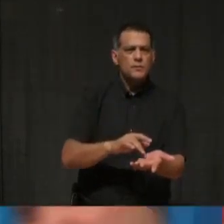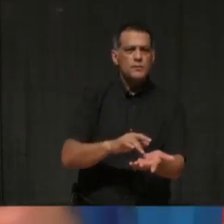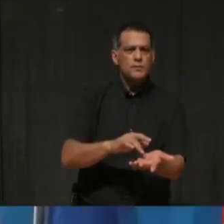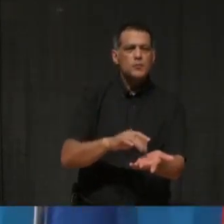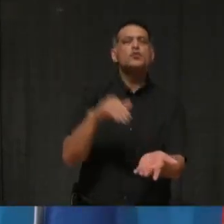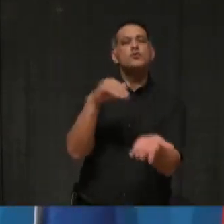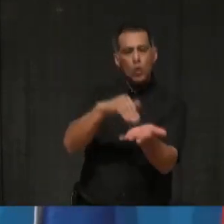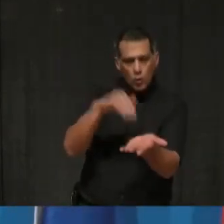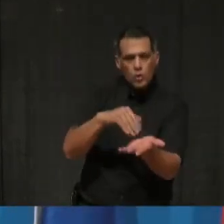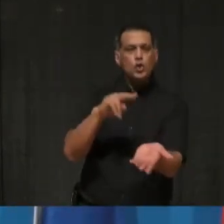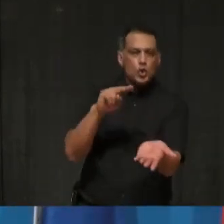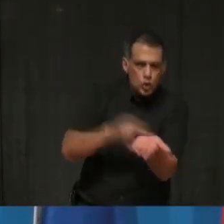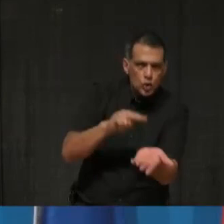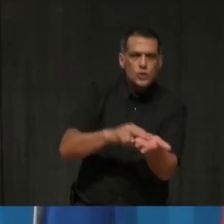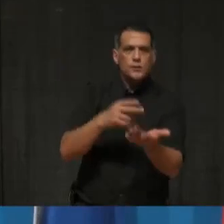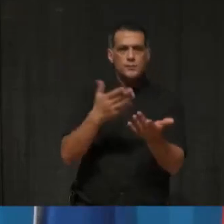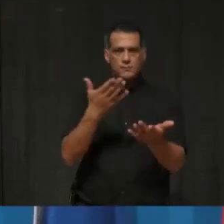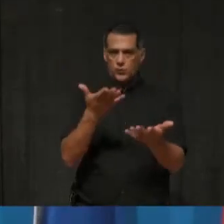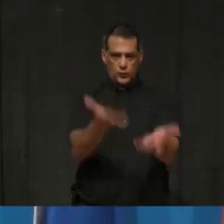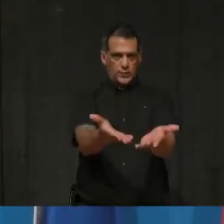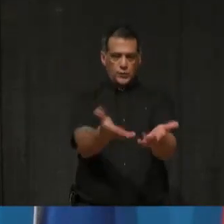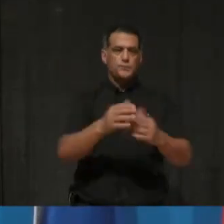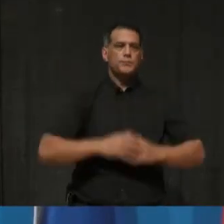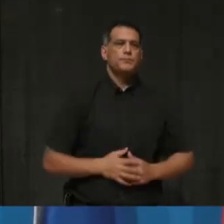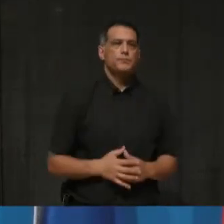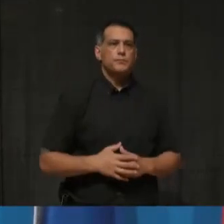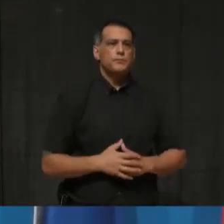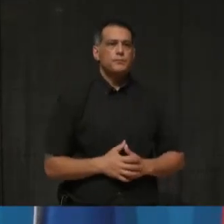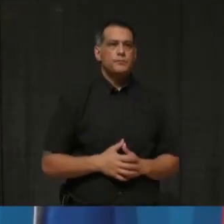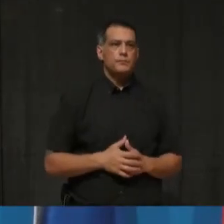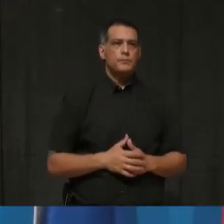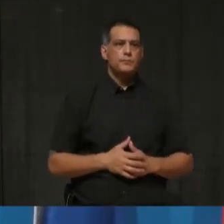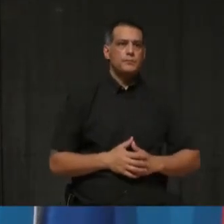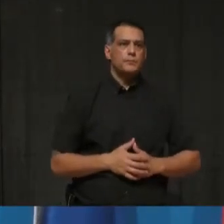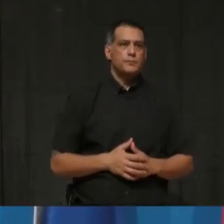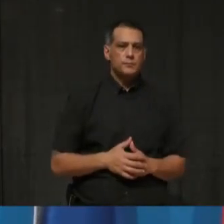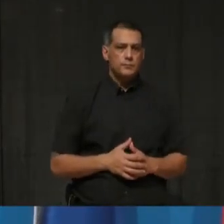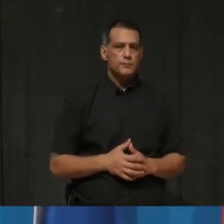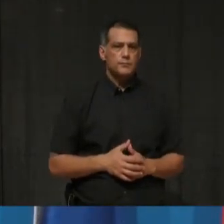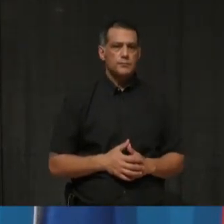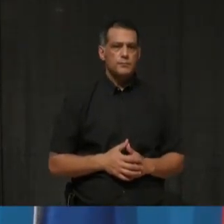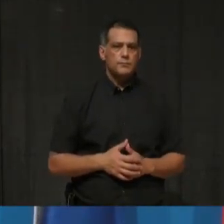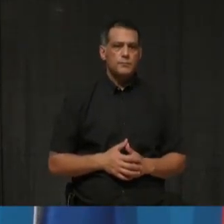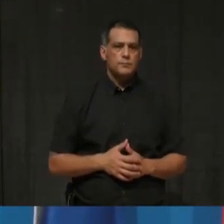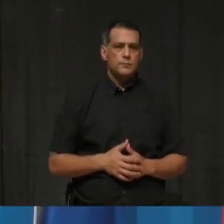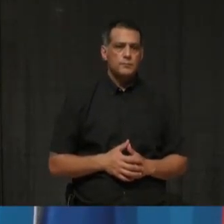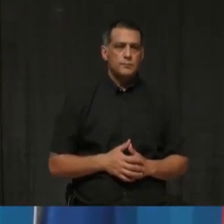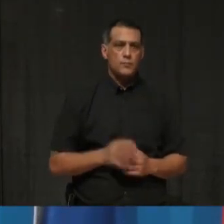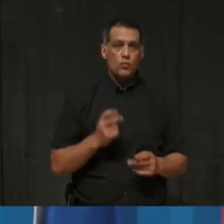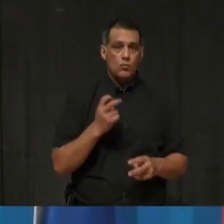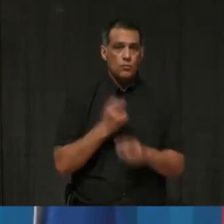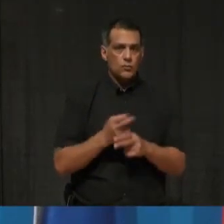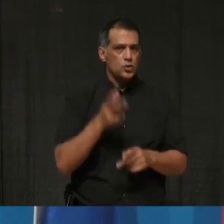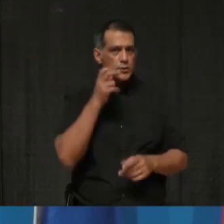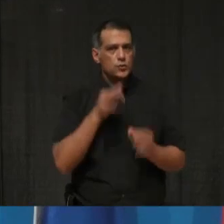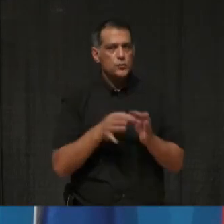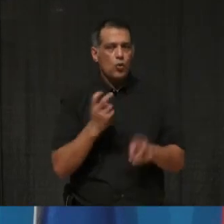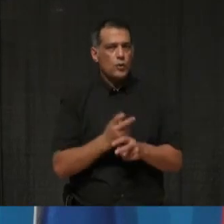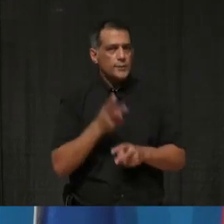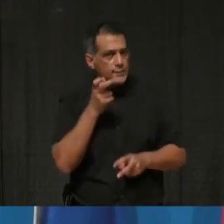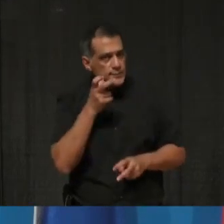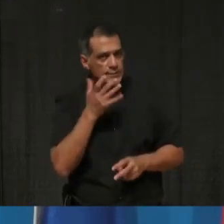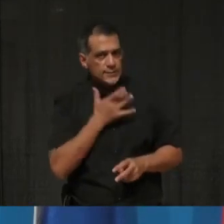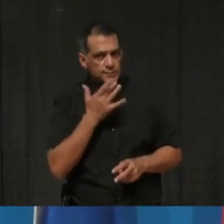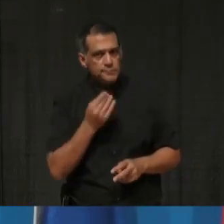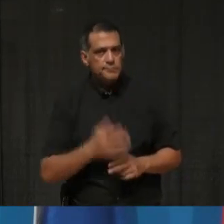please. Thank you so much. Over the past years, Madam Mayor and yourself were asking